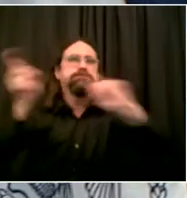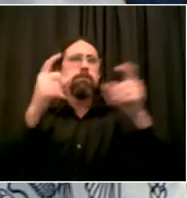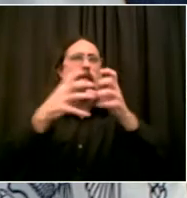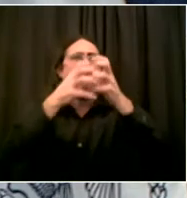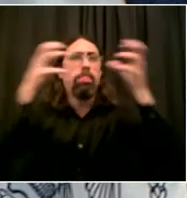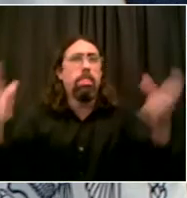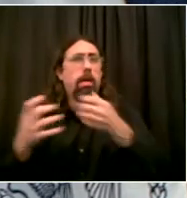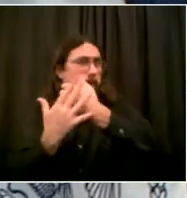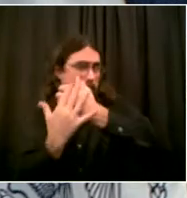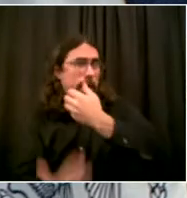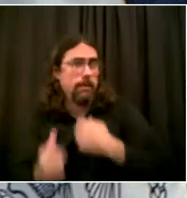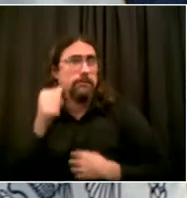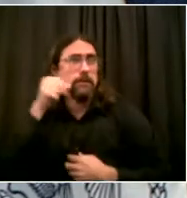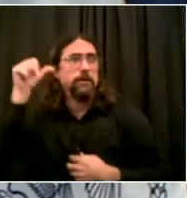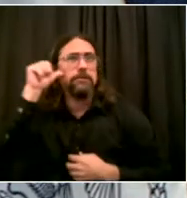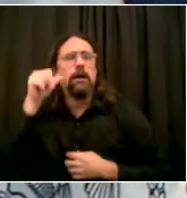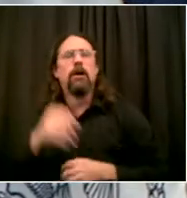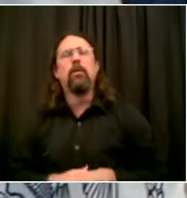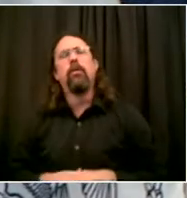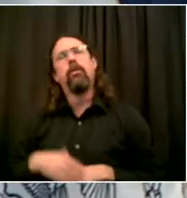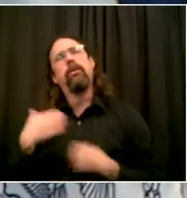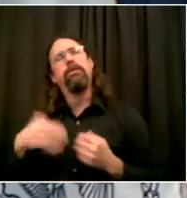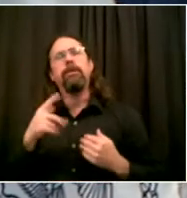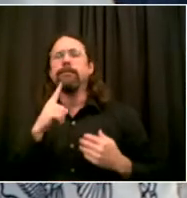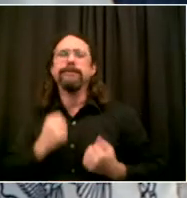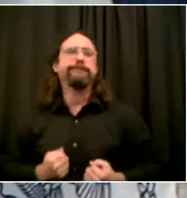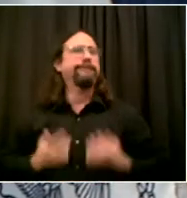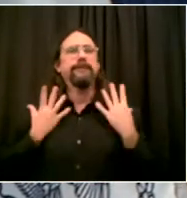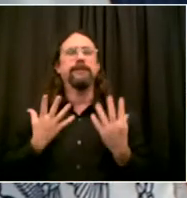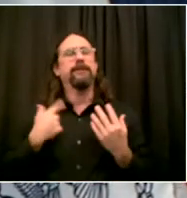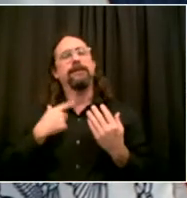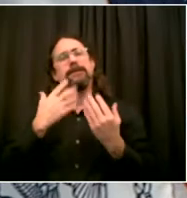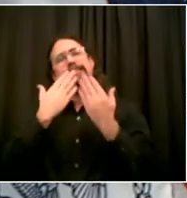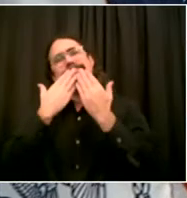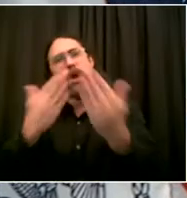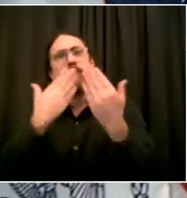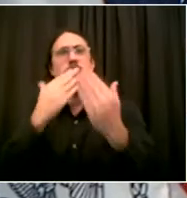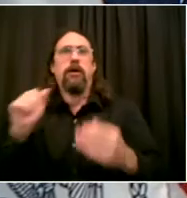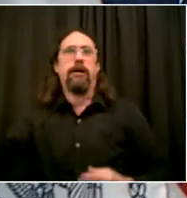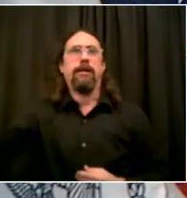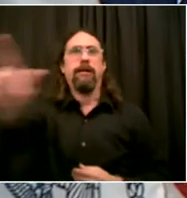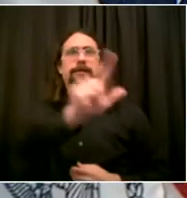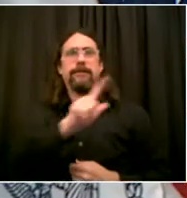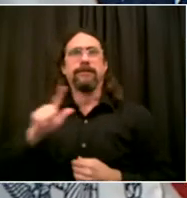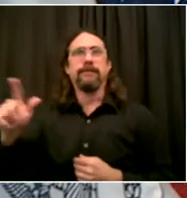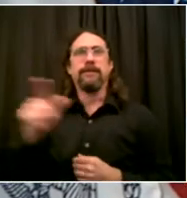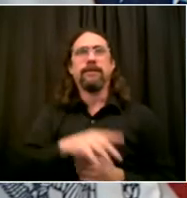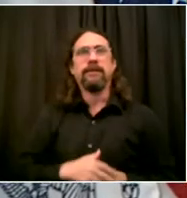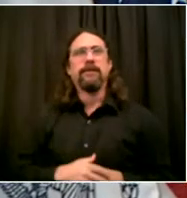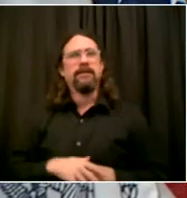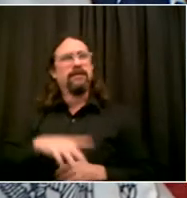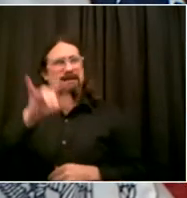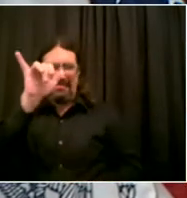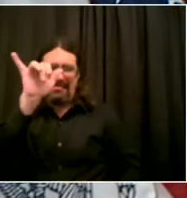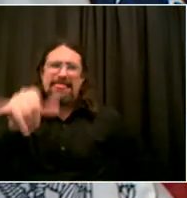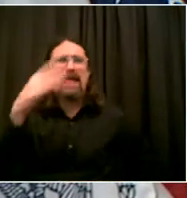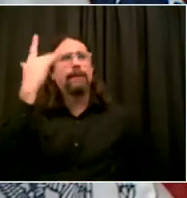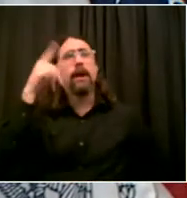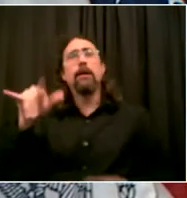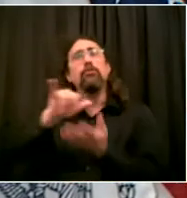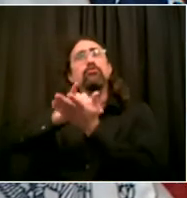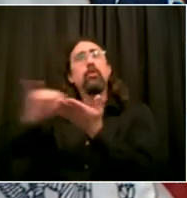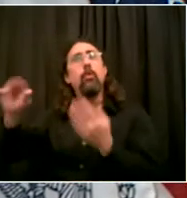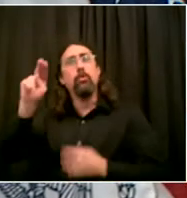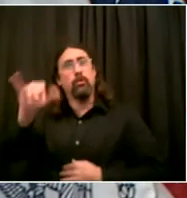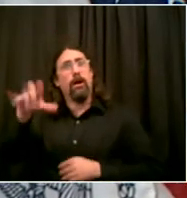is coming back strong because of every one of you who steps up and make a difference. And that makes a difference. And that, to me, is why I